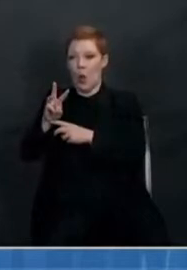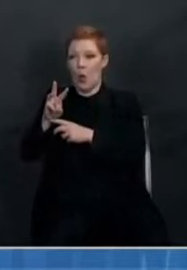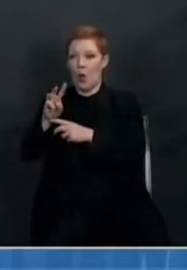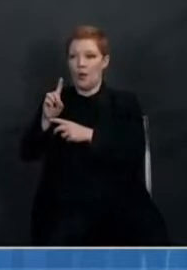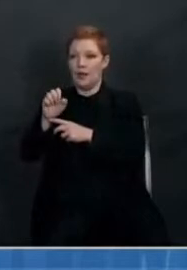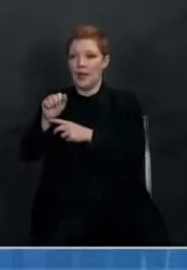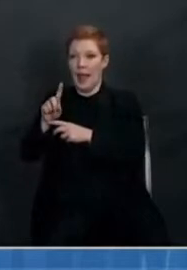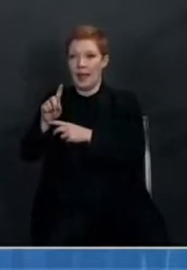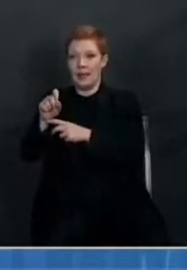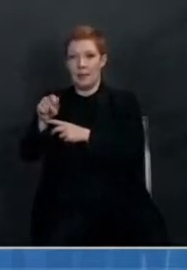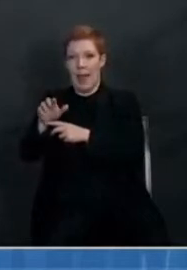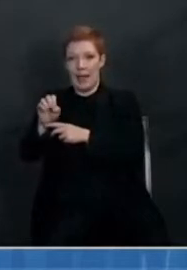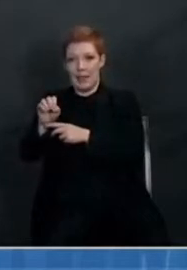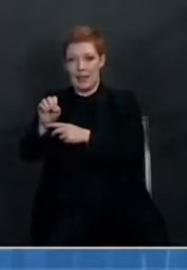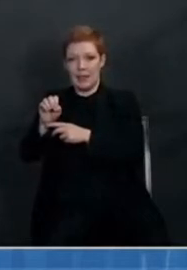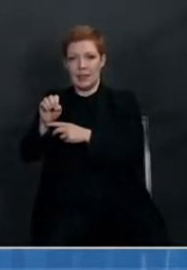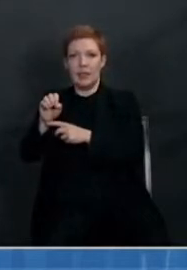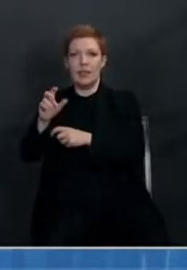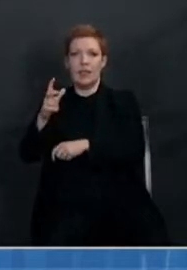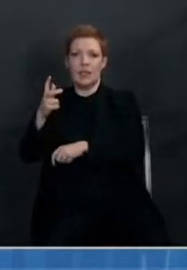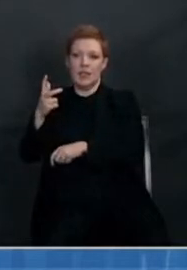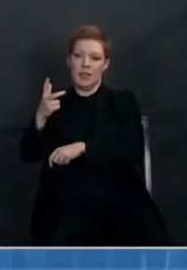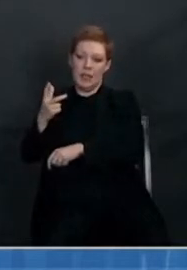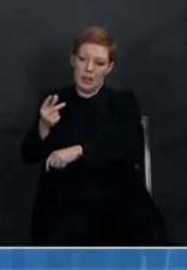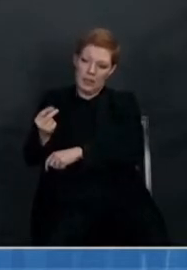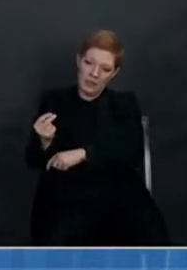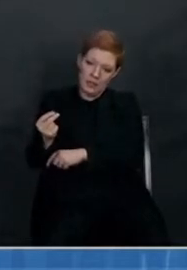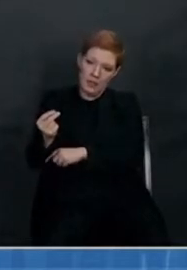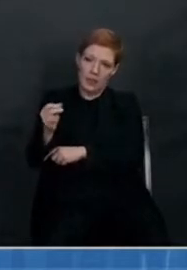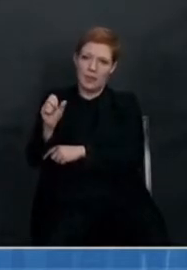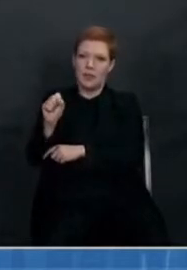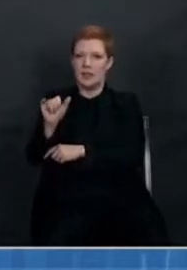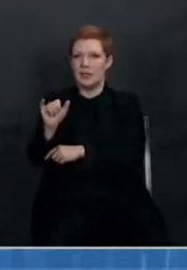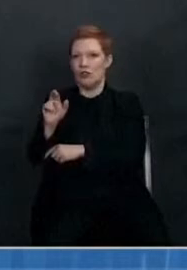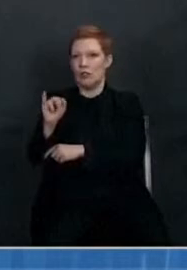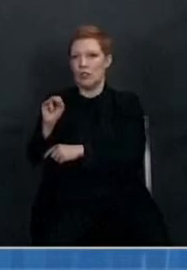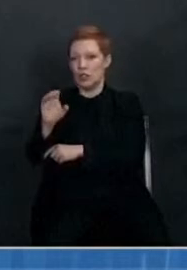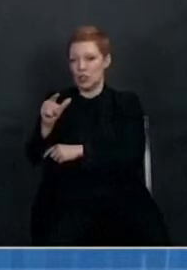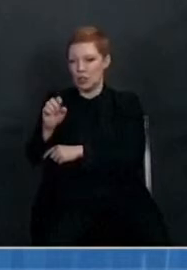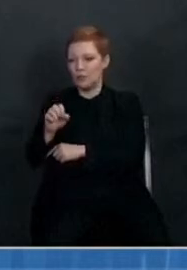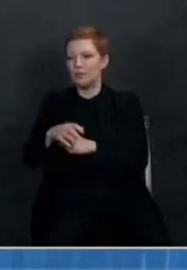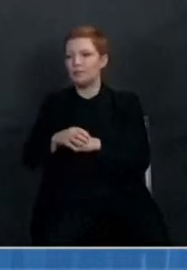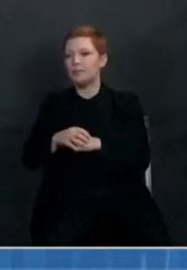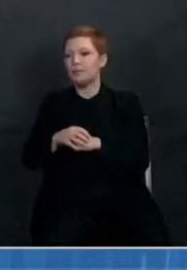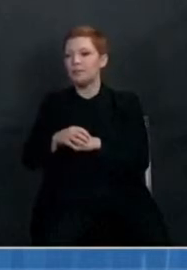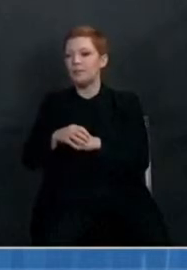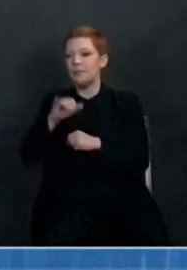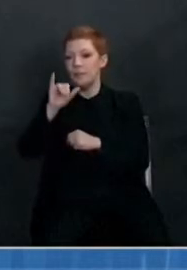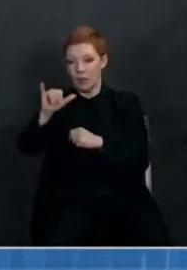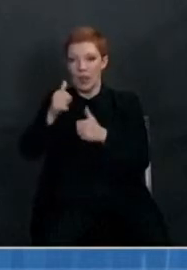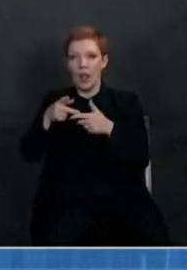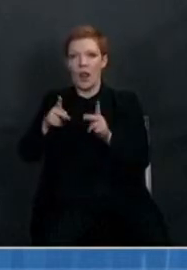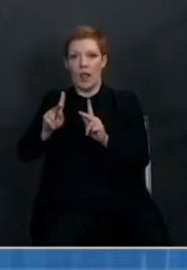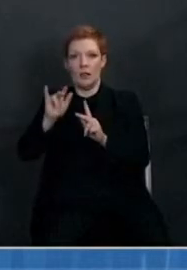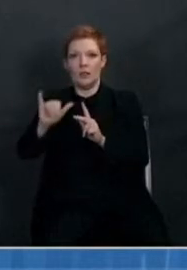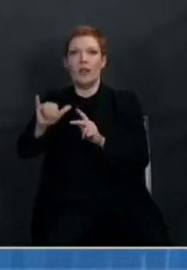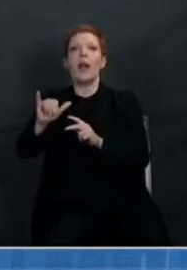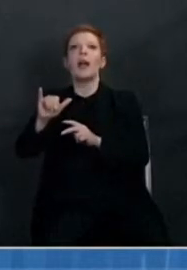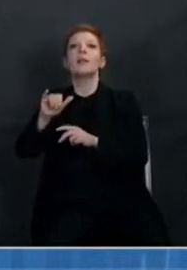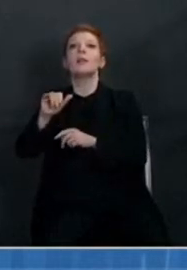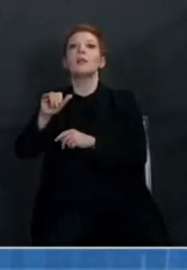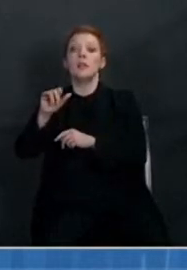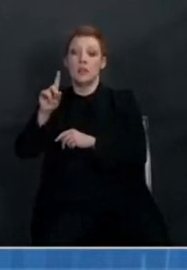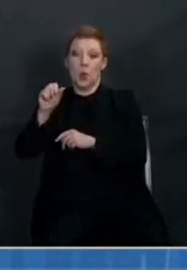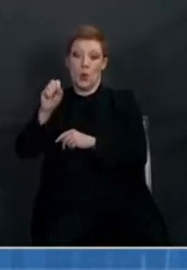are the syringes that allow the sixth dose of the Pfizer vaccine to be administered. On